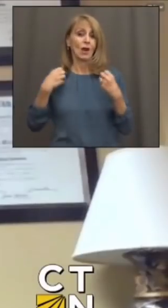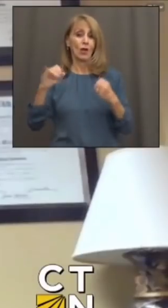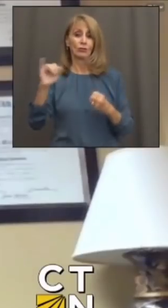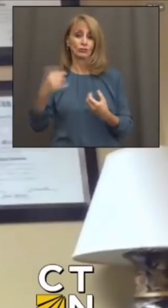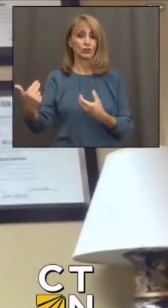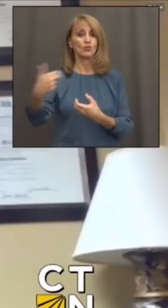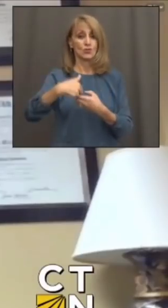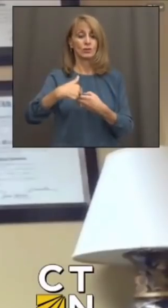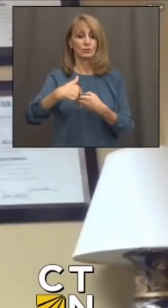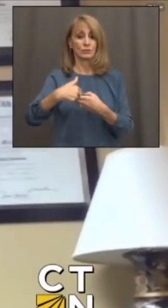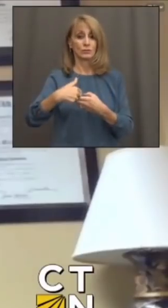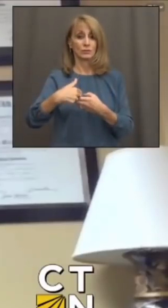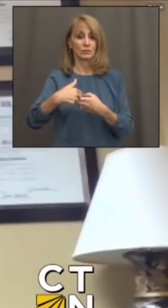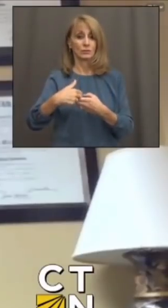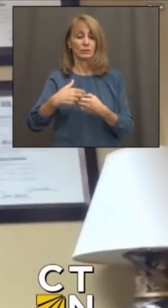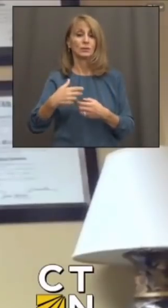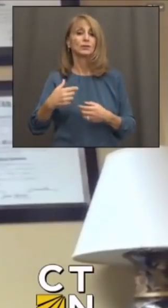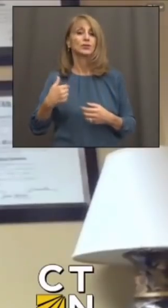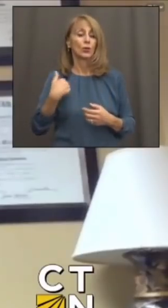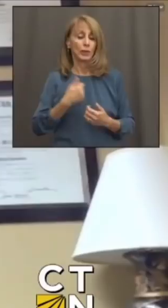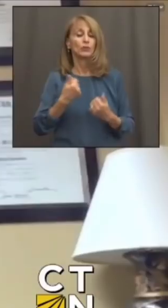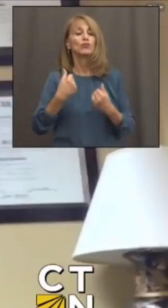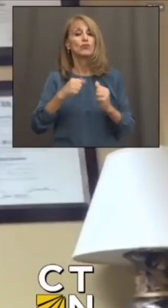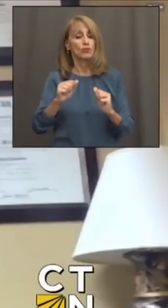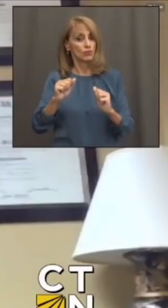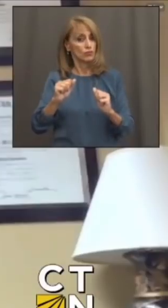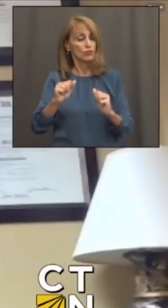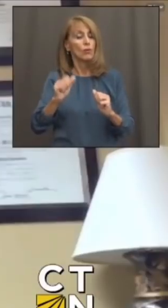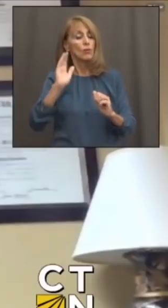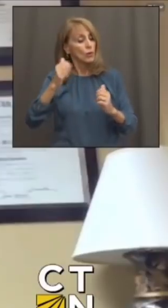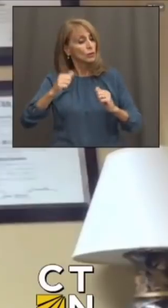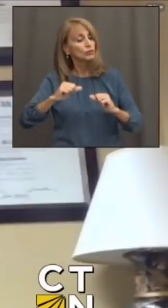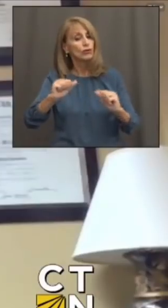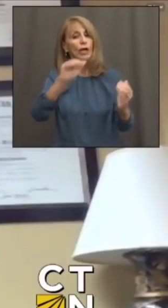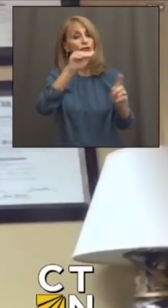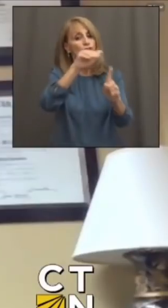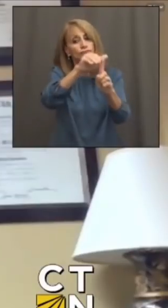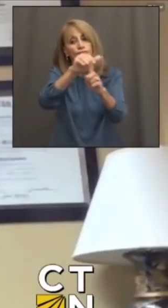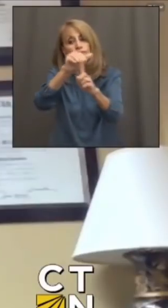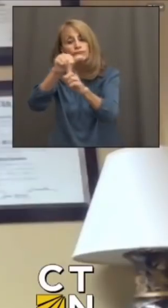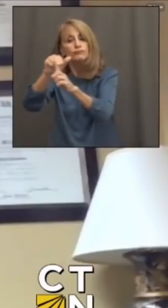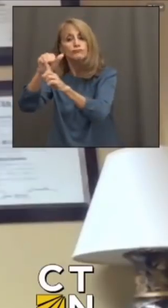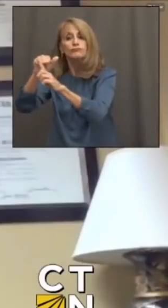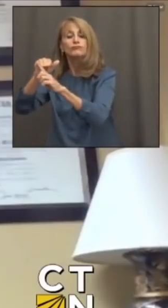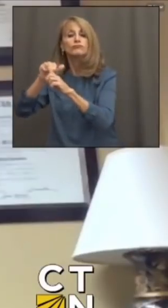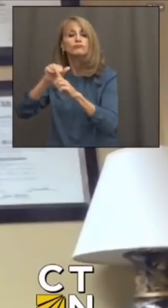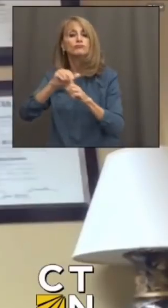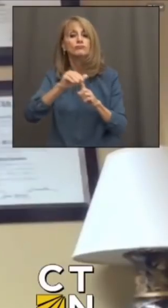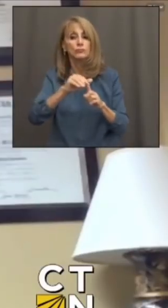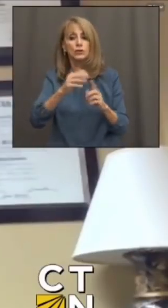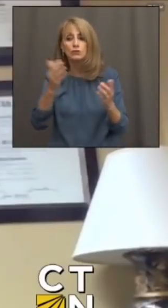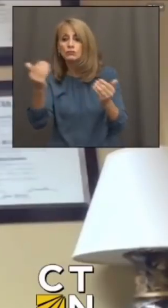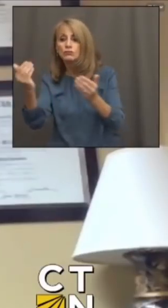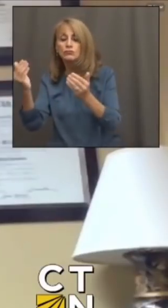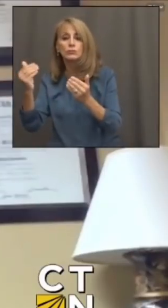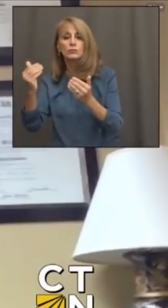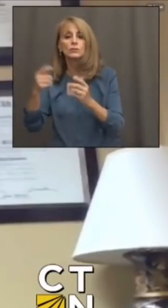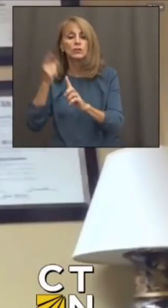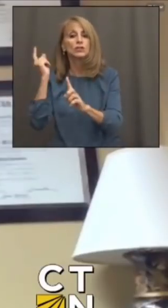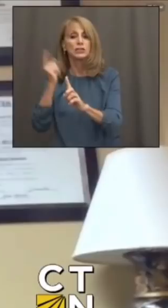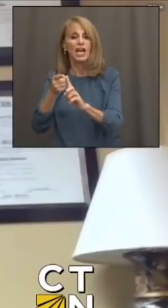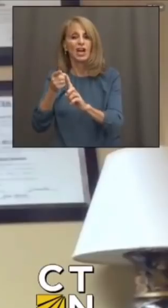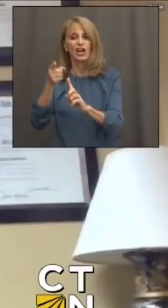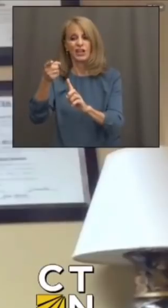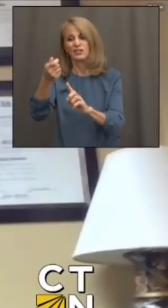So we have a marketing and average effort that we're going to start on Monday that will target